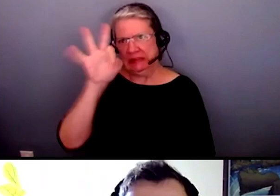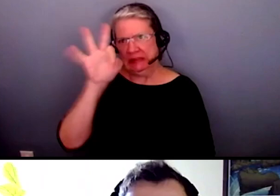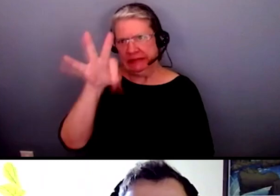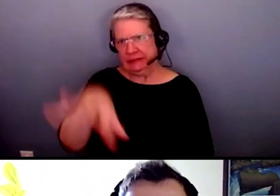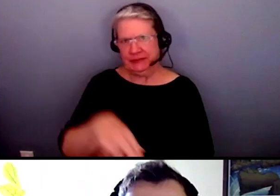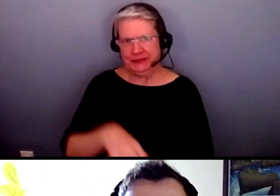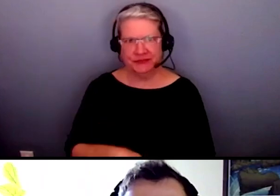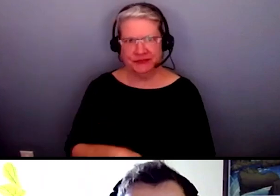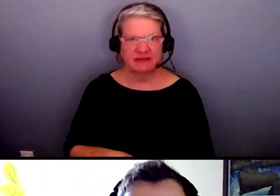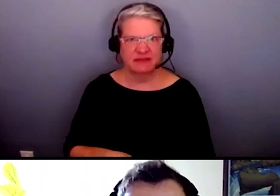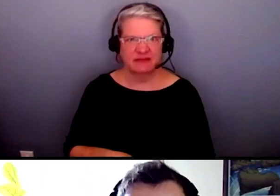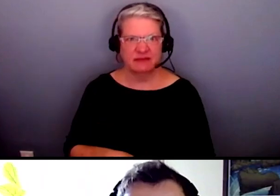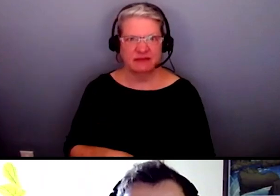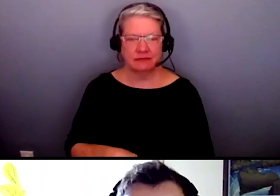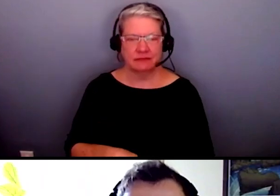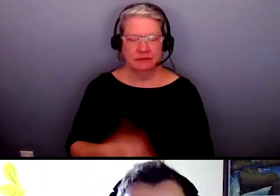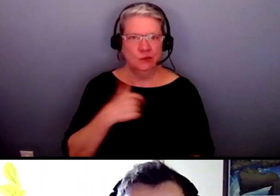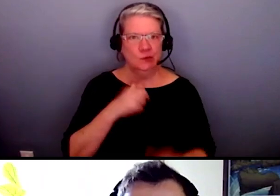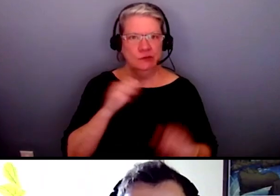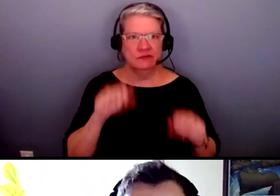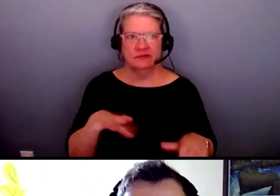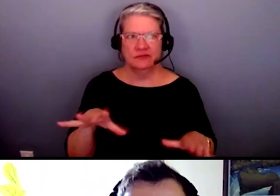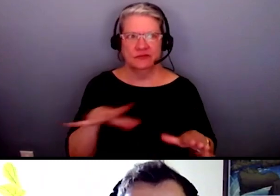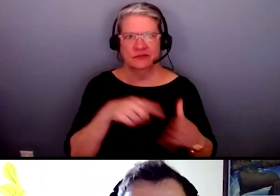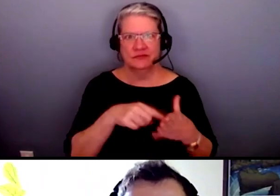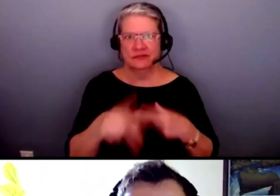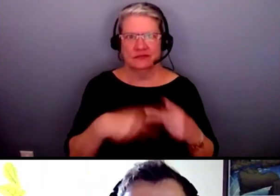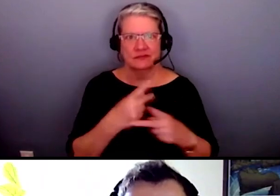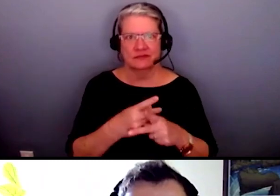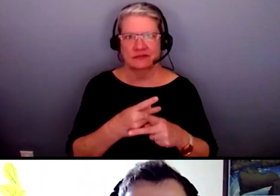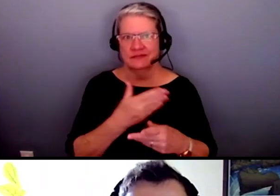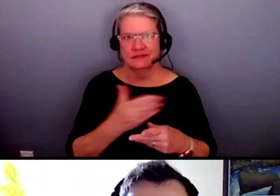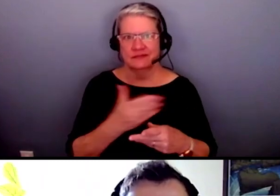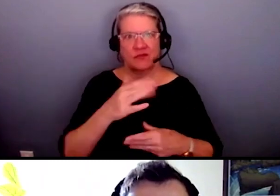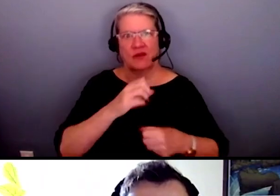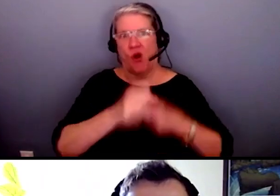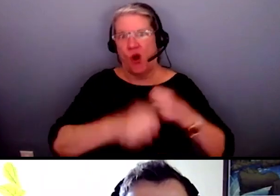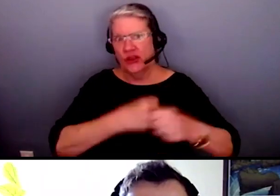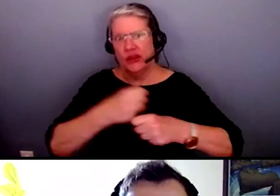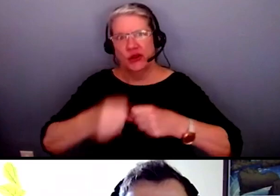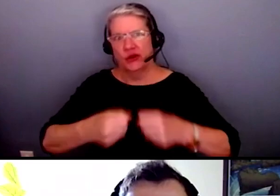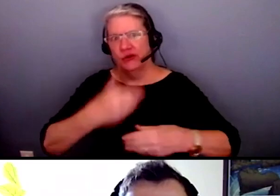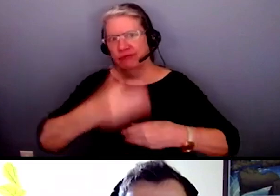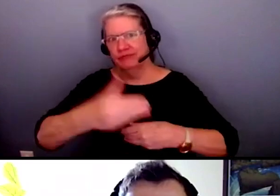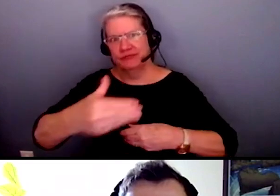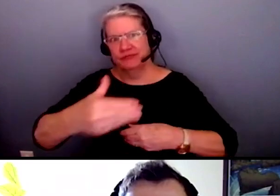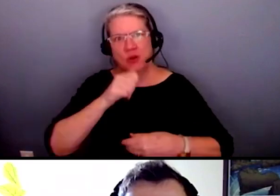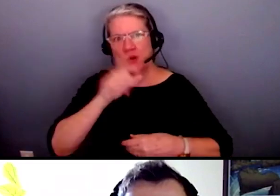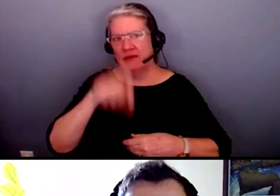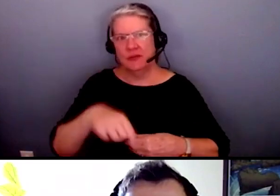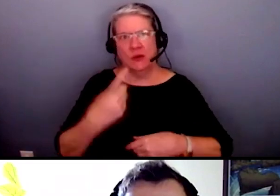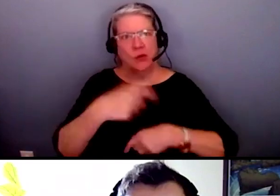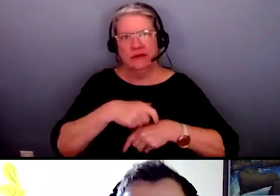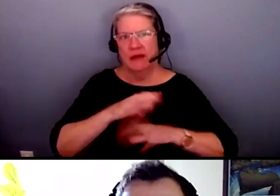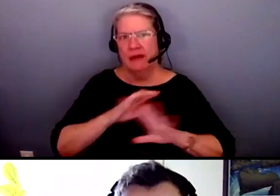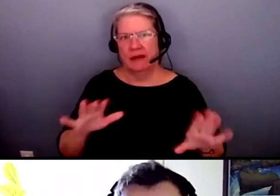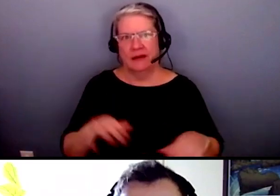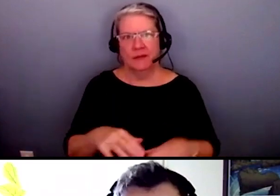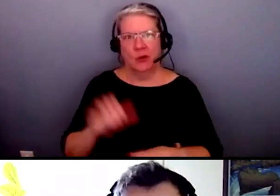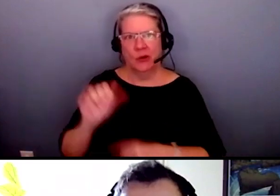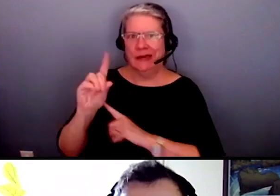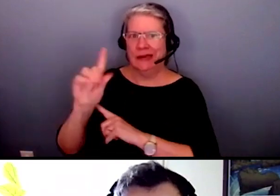it's needed and we can do things like this year round it doesn't have to be you know ada